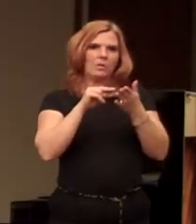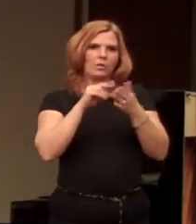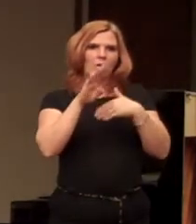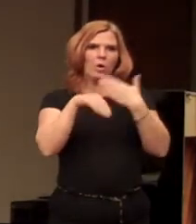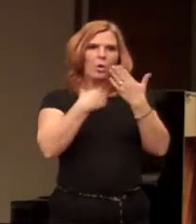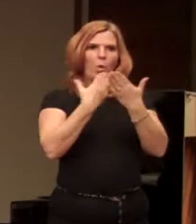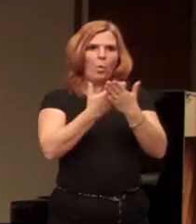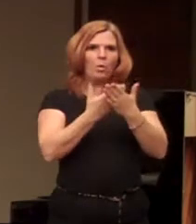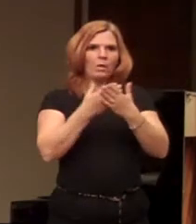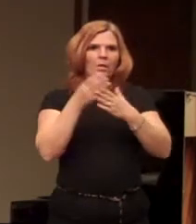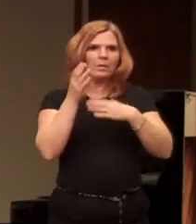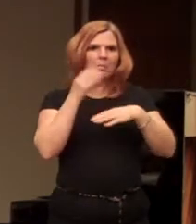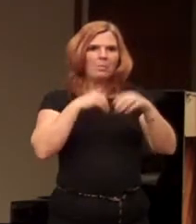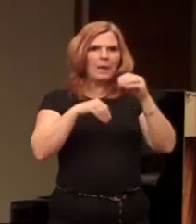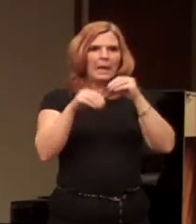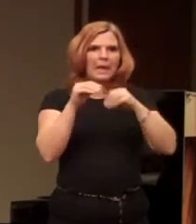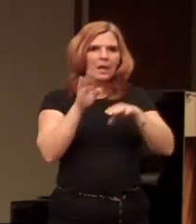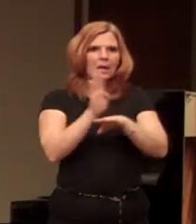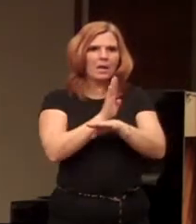packet companies.